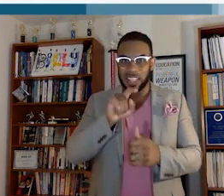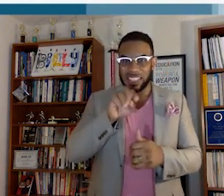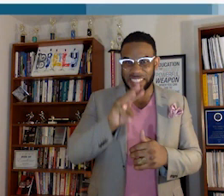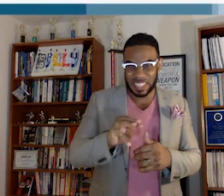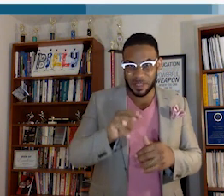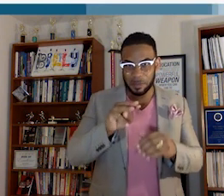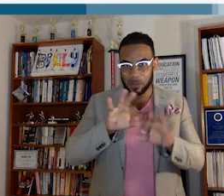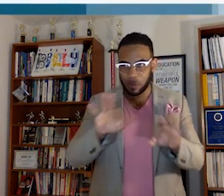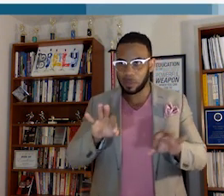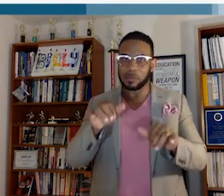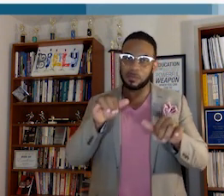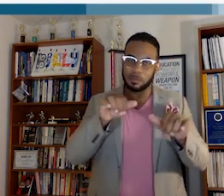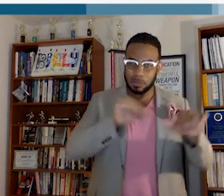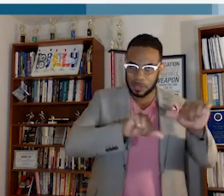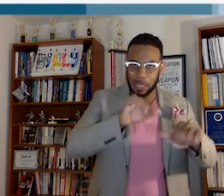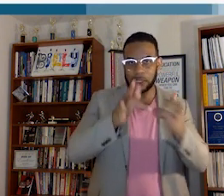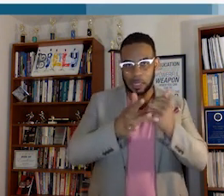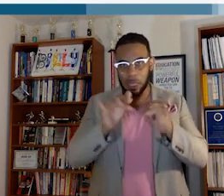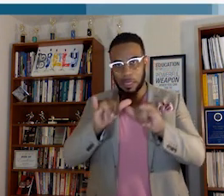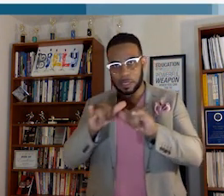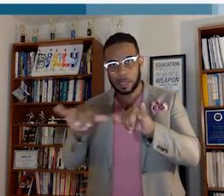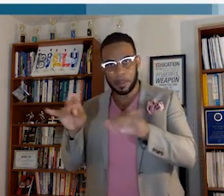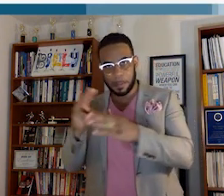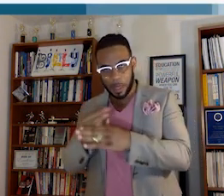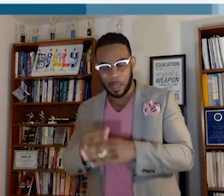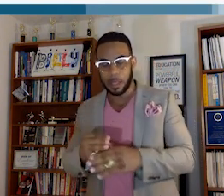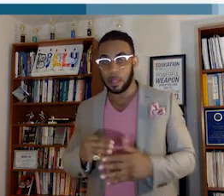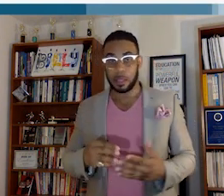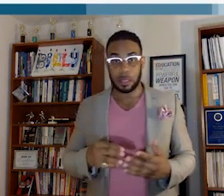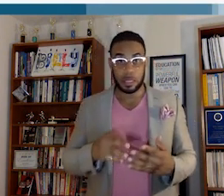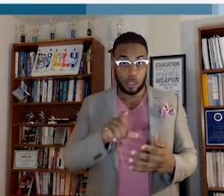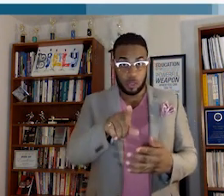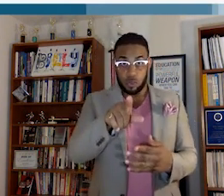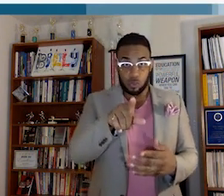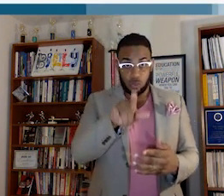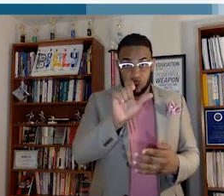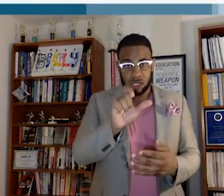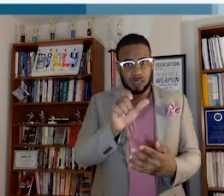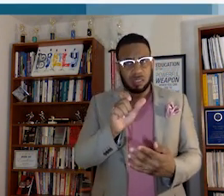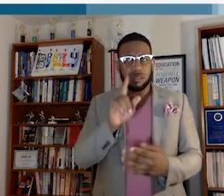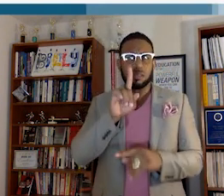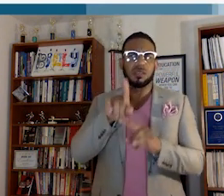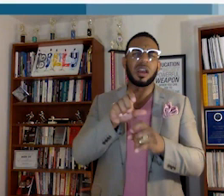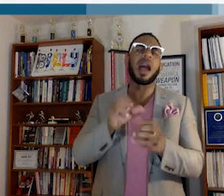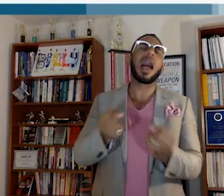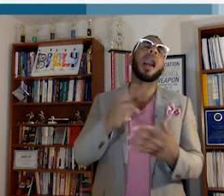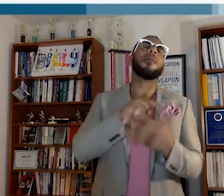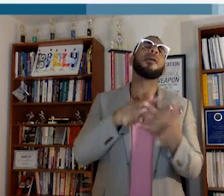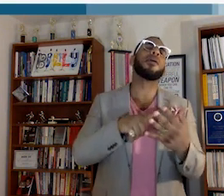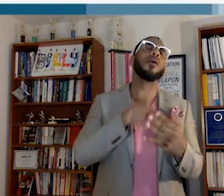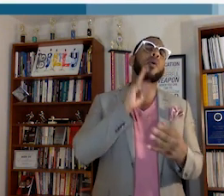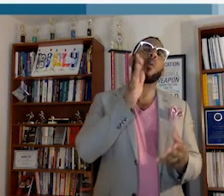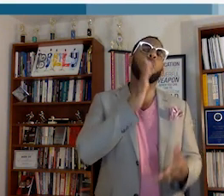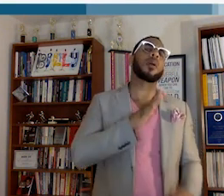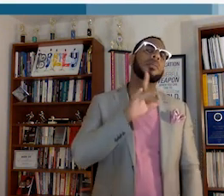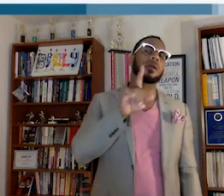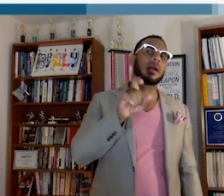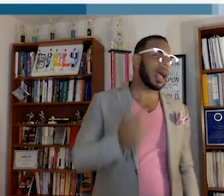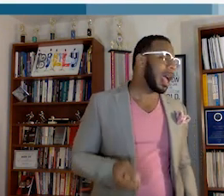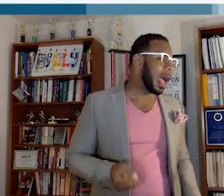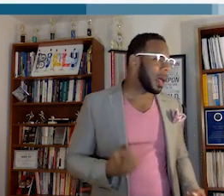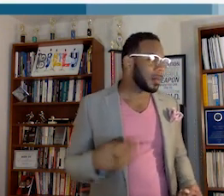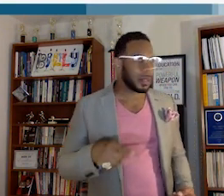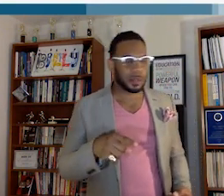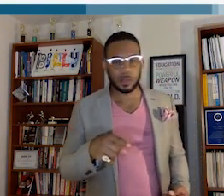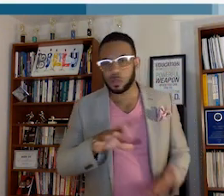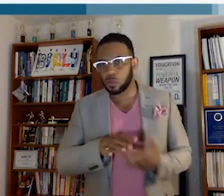degree in science, technology, engineering, and math, which you should beg the question, how many of them were women? How many